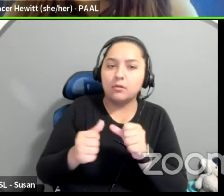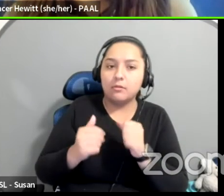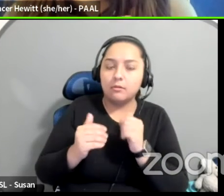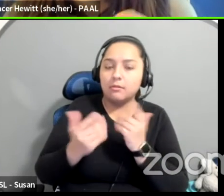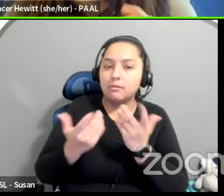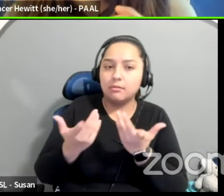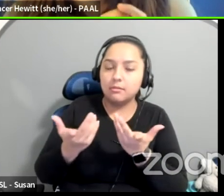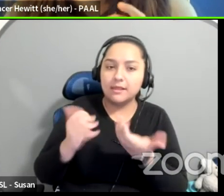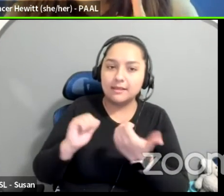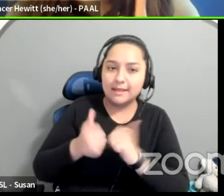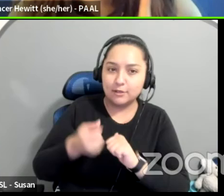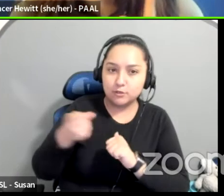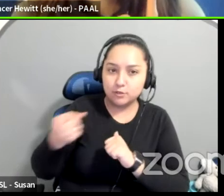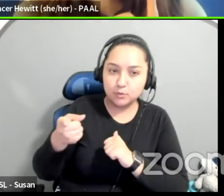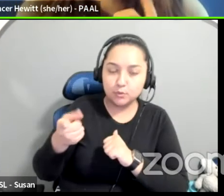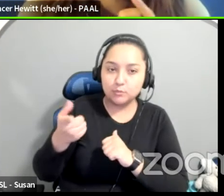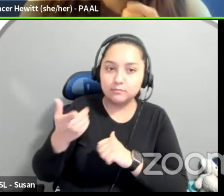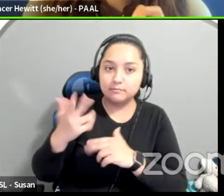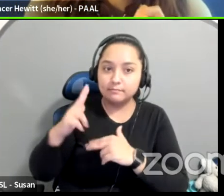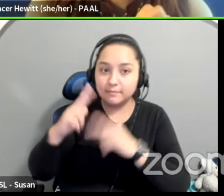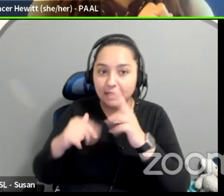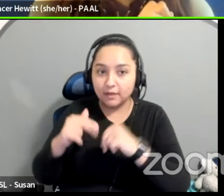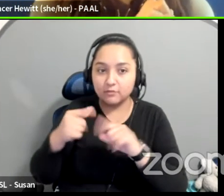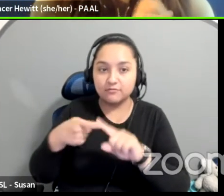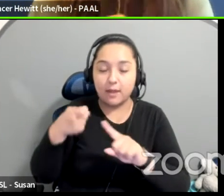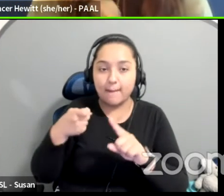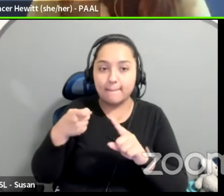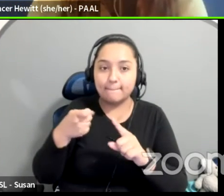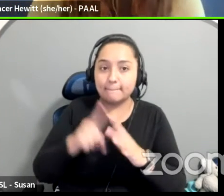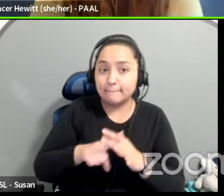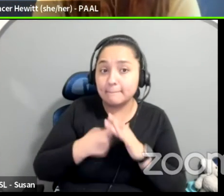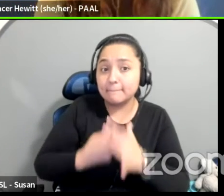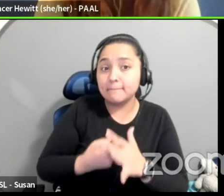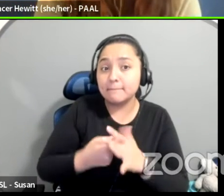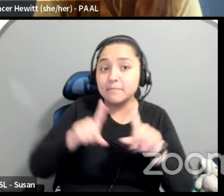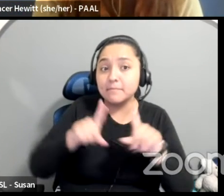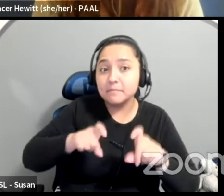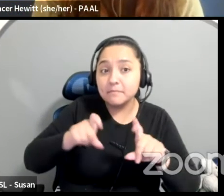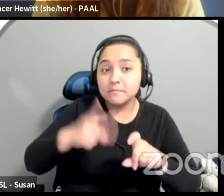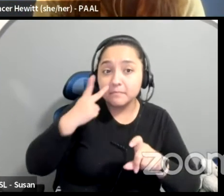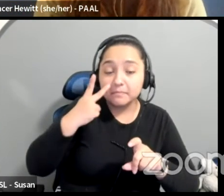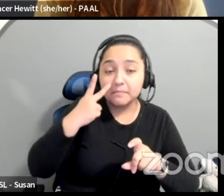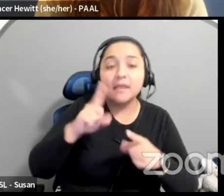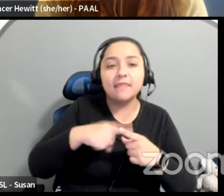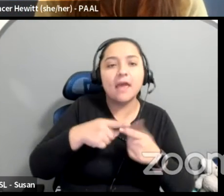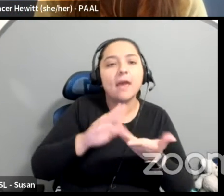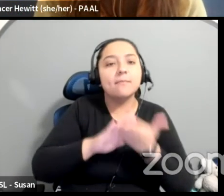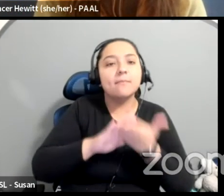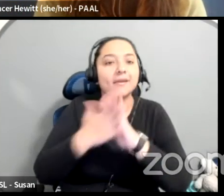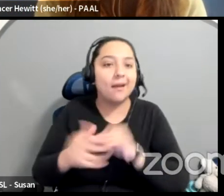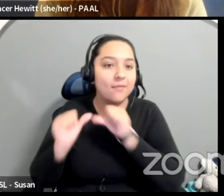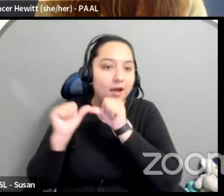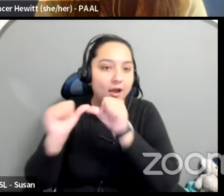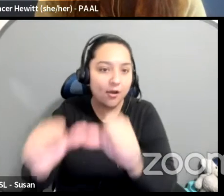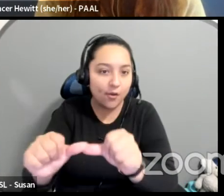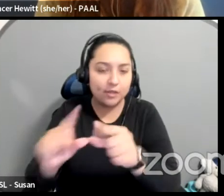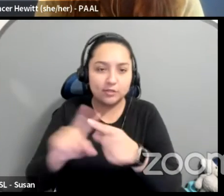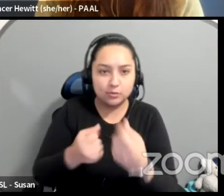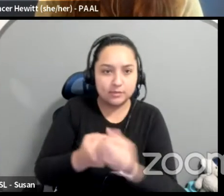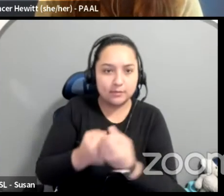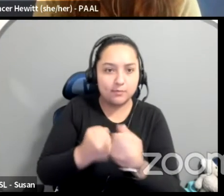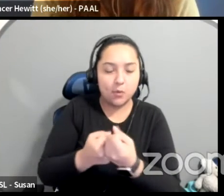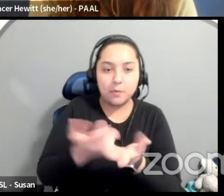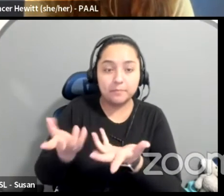Um, how do you build from the brilliant pilot into an ongoing program of support? Well, this is what was great was actually, so for the